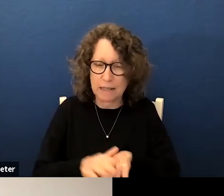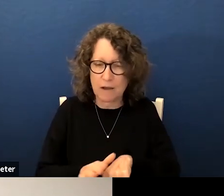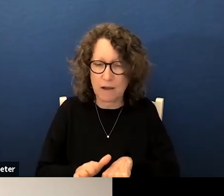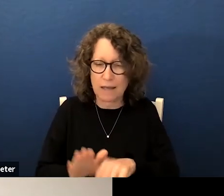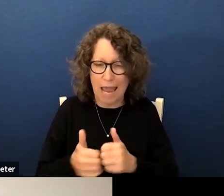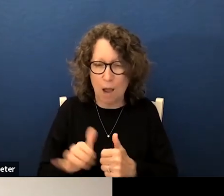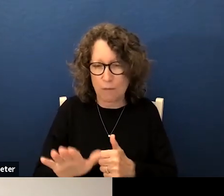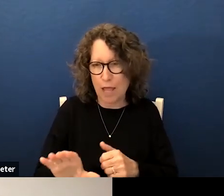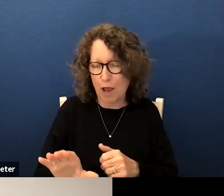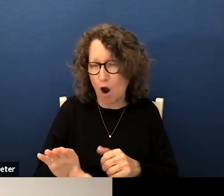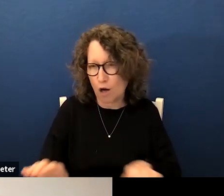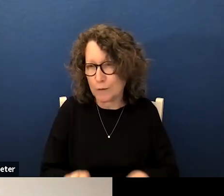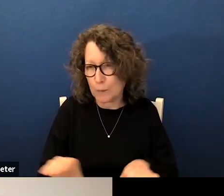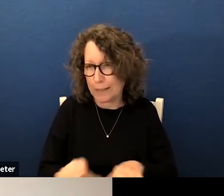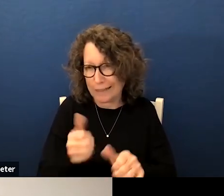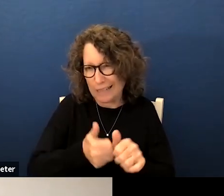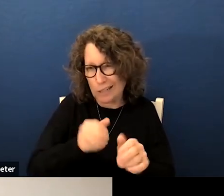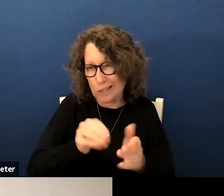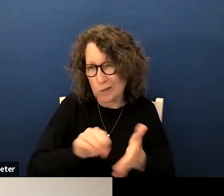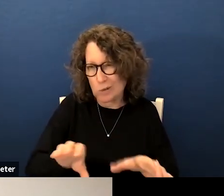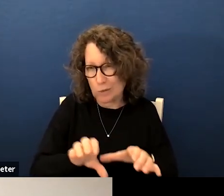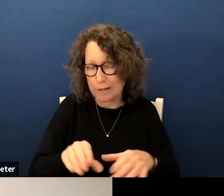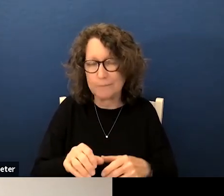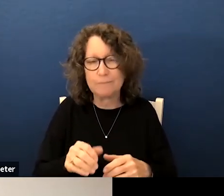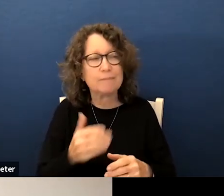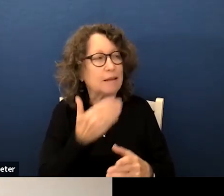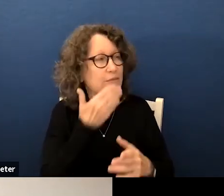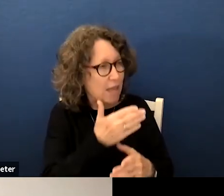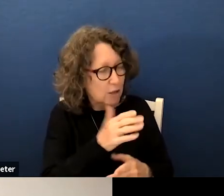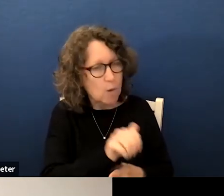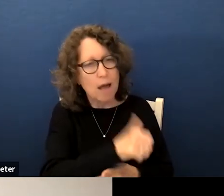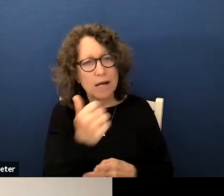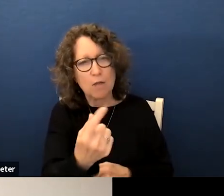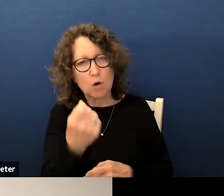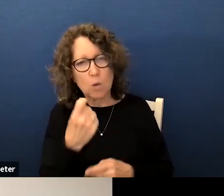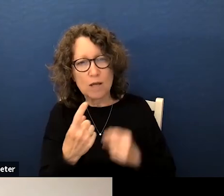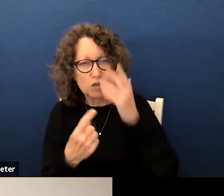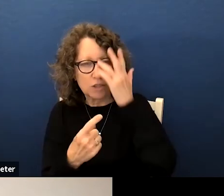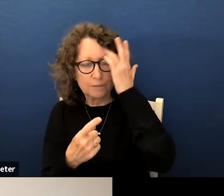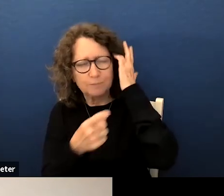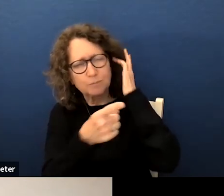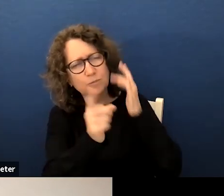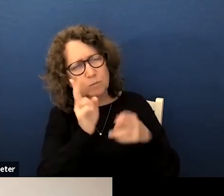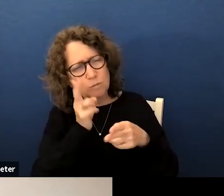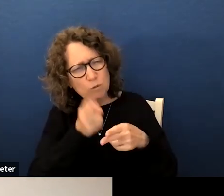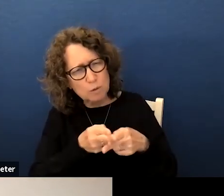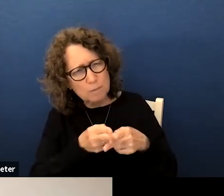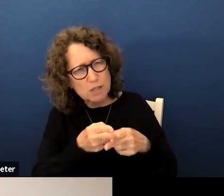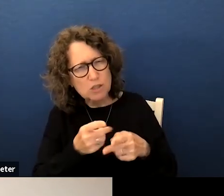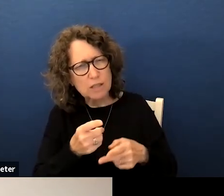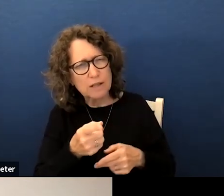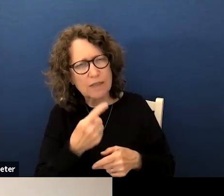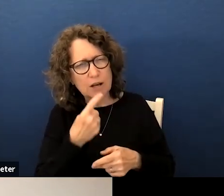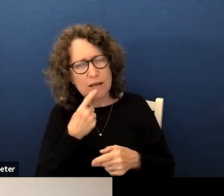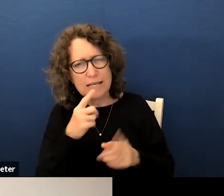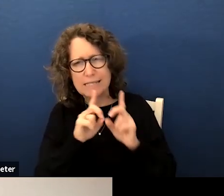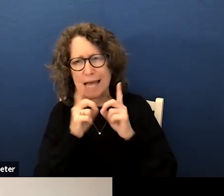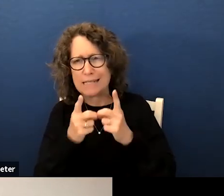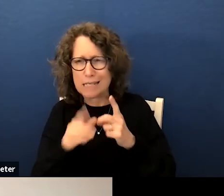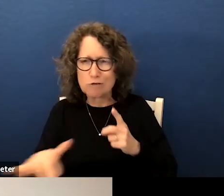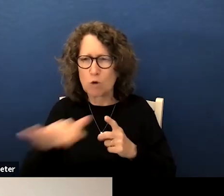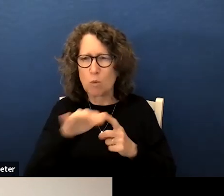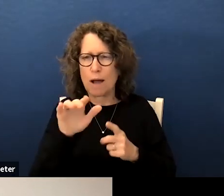how they're performing thank you and then another question uh you mentioned that there's a district wide